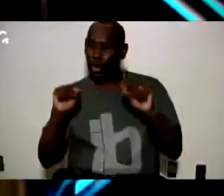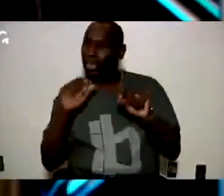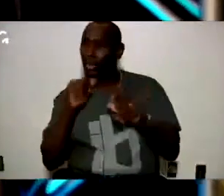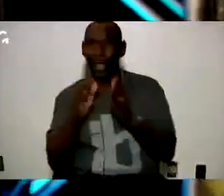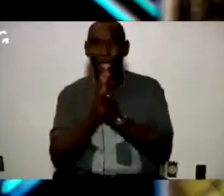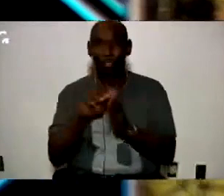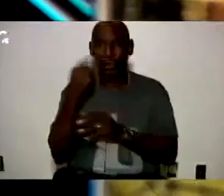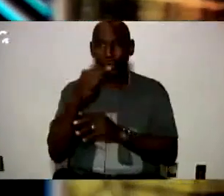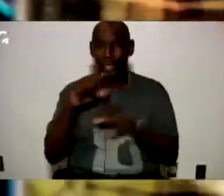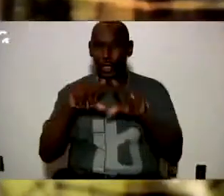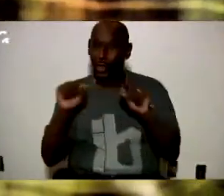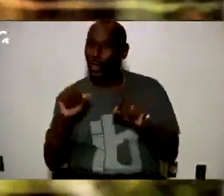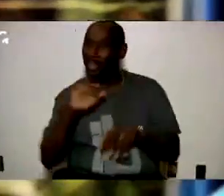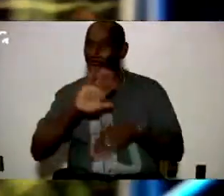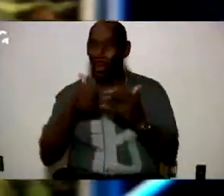It's all good. Anyway,